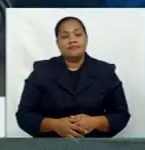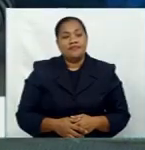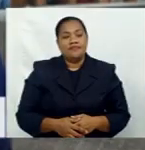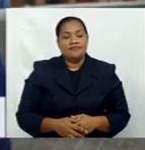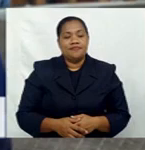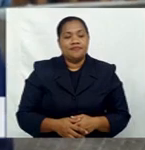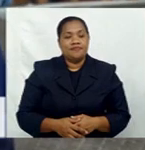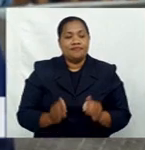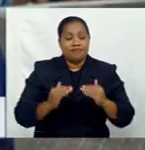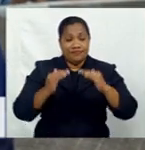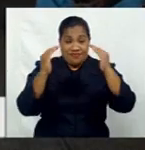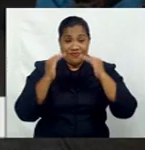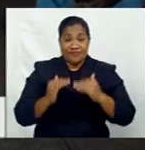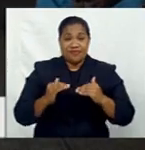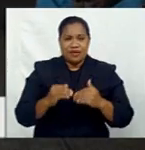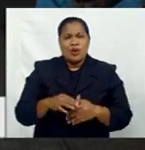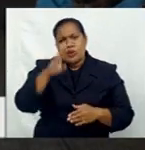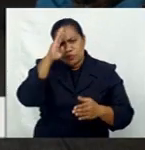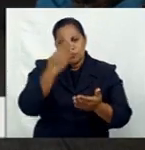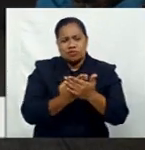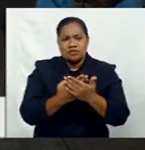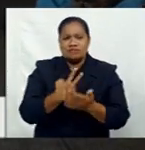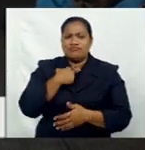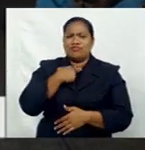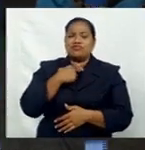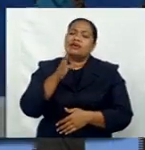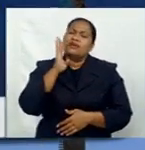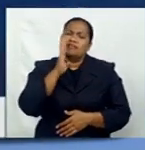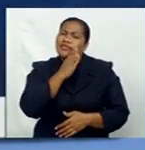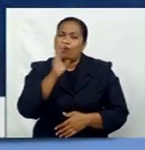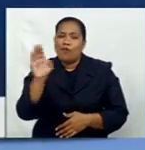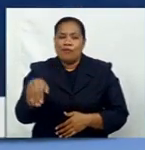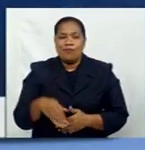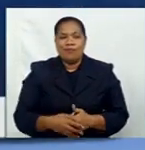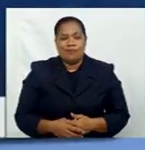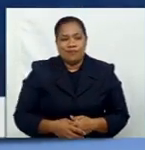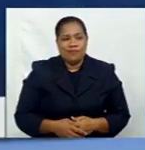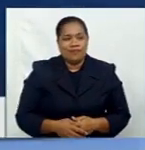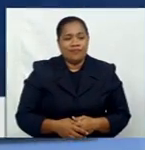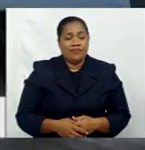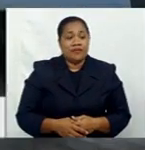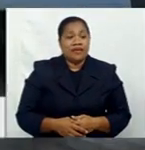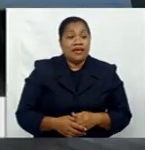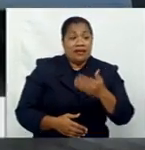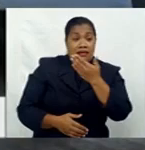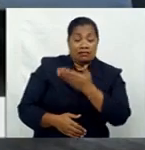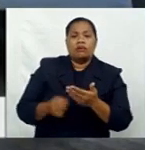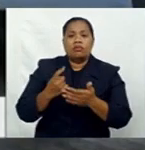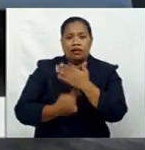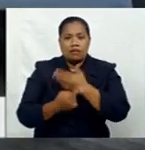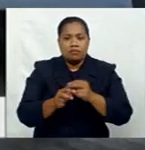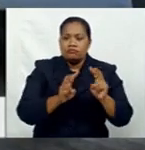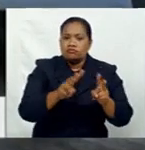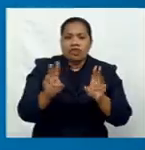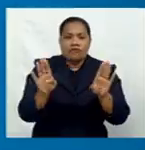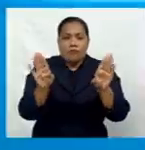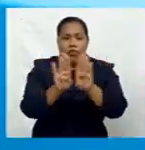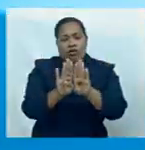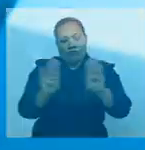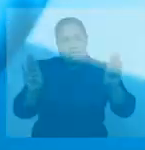Up ahead, stranded students miss home, and minibus operators look to borders reopening.